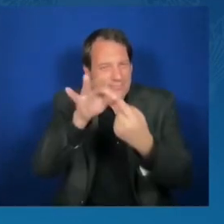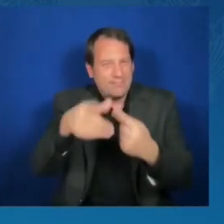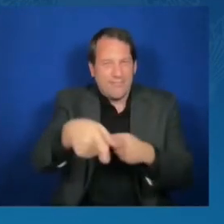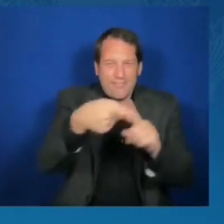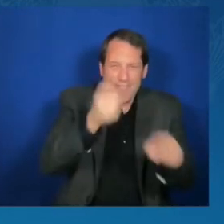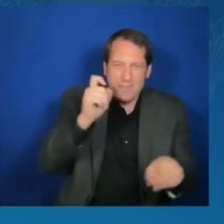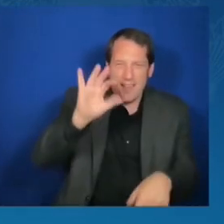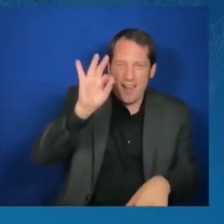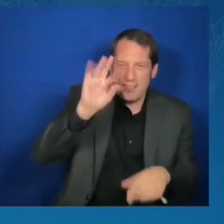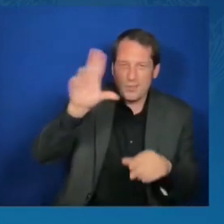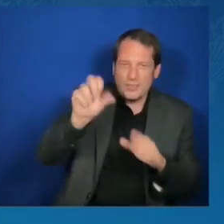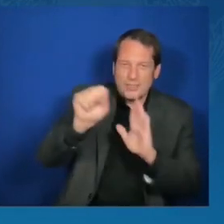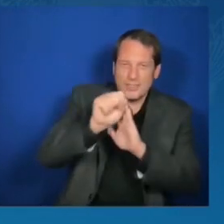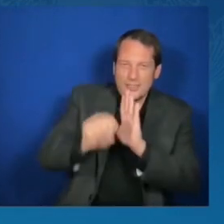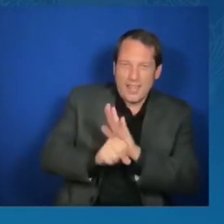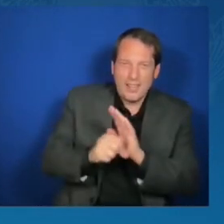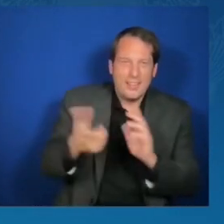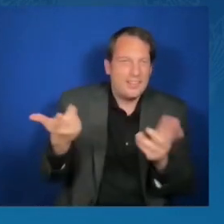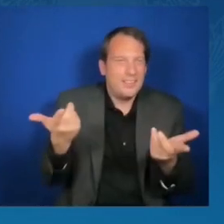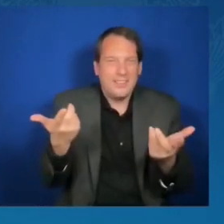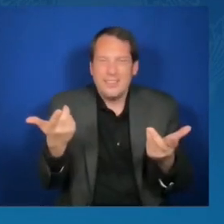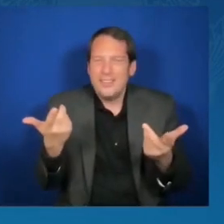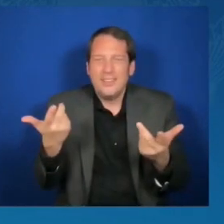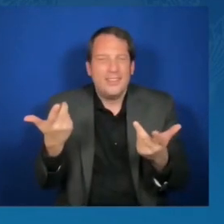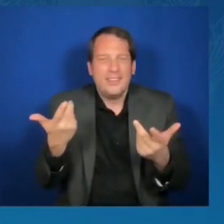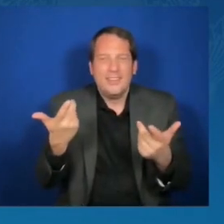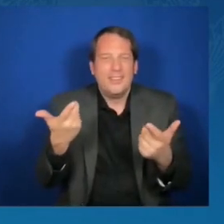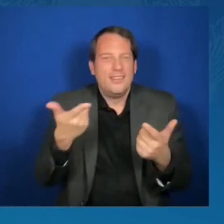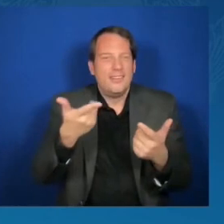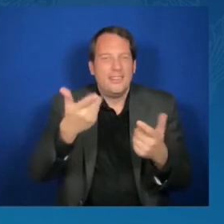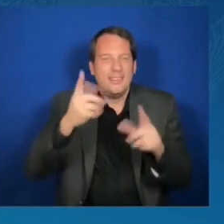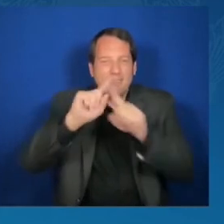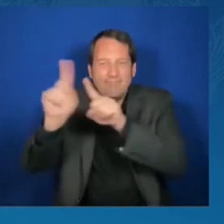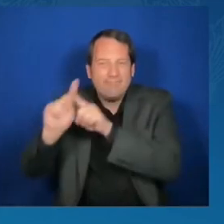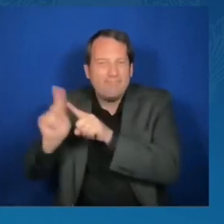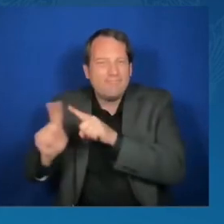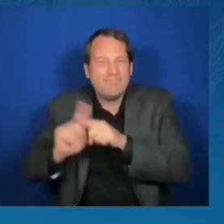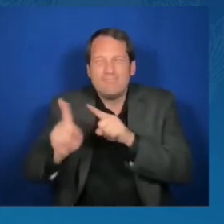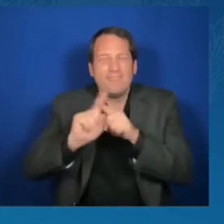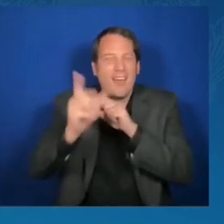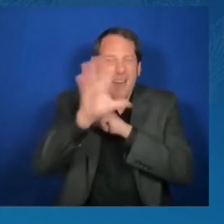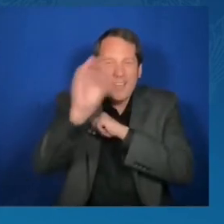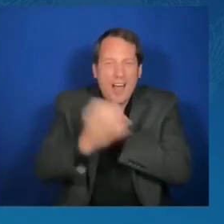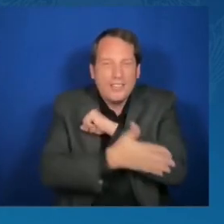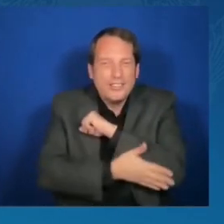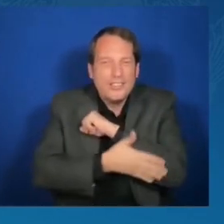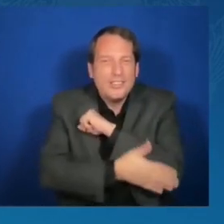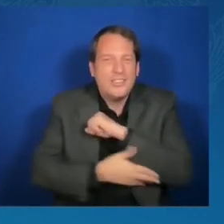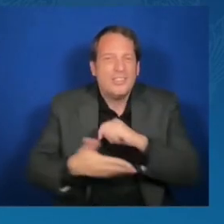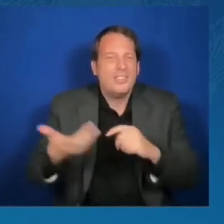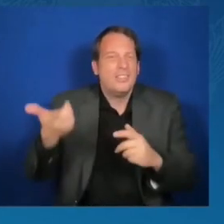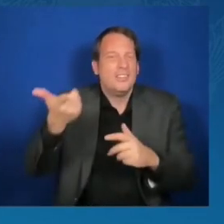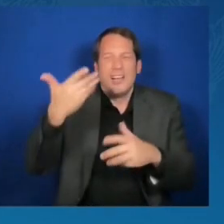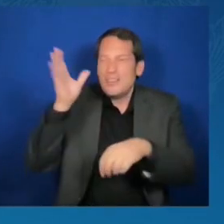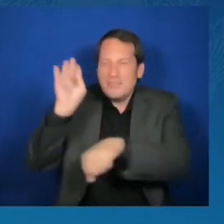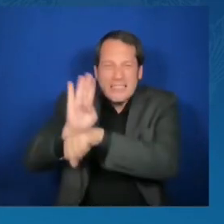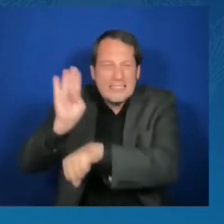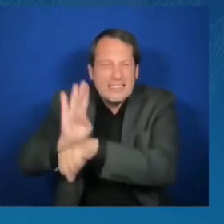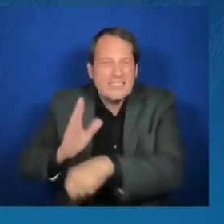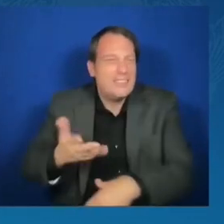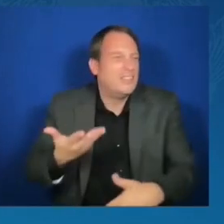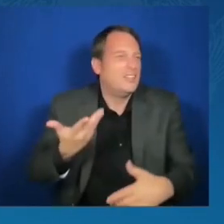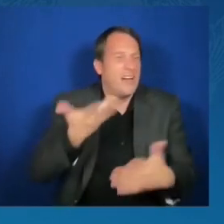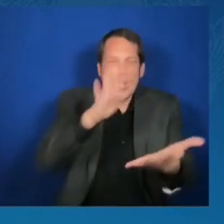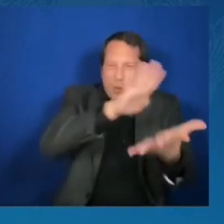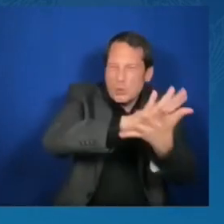You come from the worlds of business, higher education, the faith community, the nonprofit sector. We have a former ambassador to South